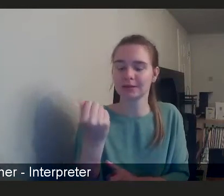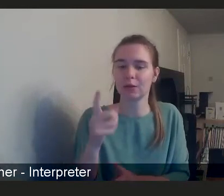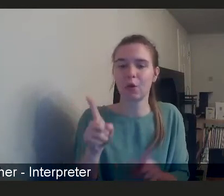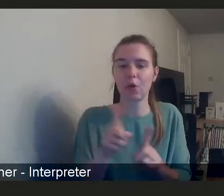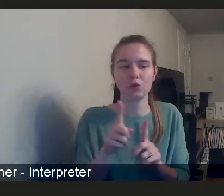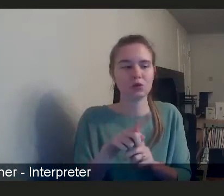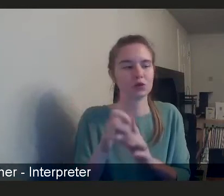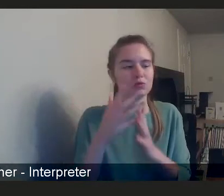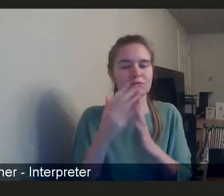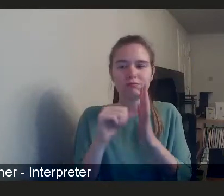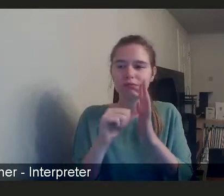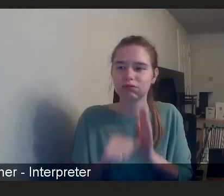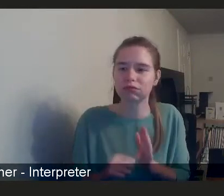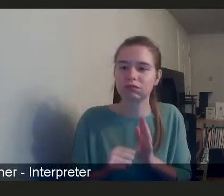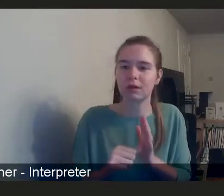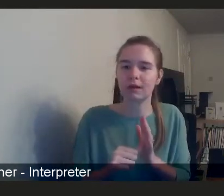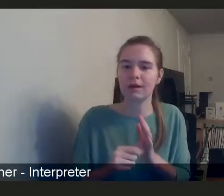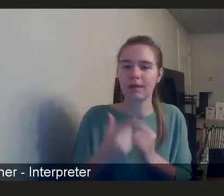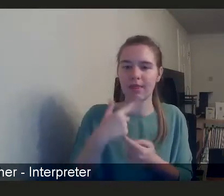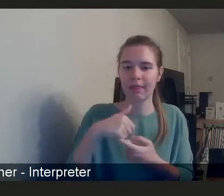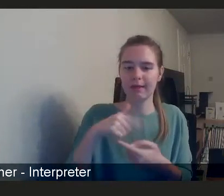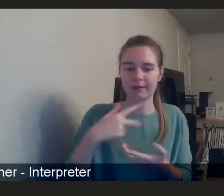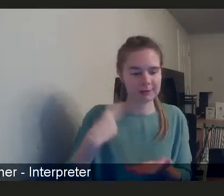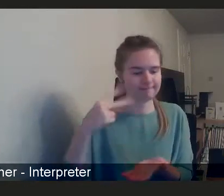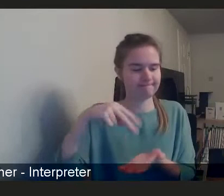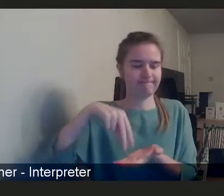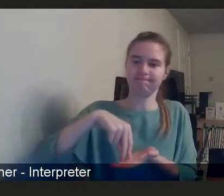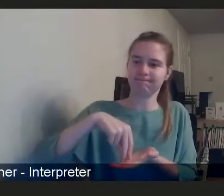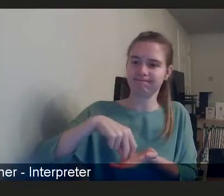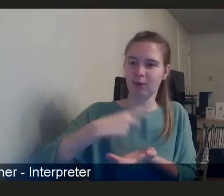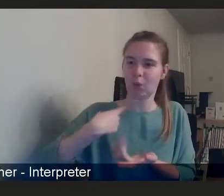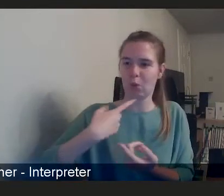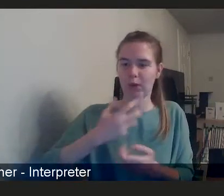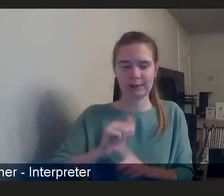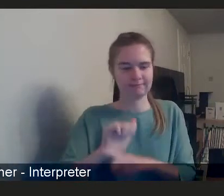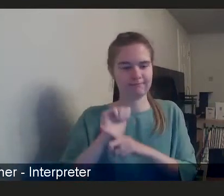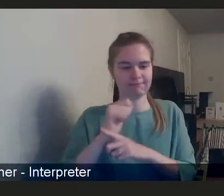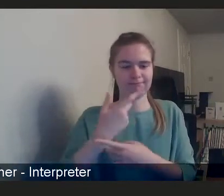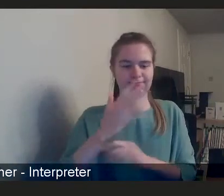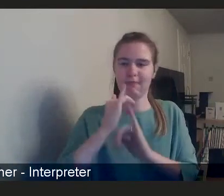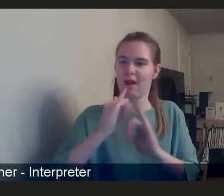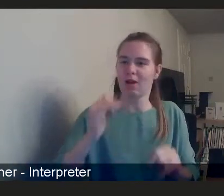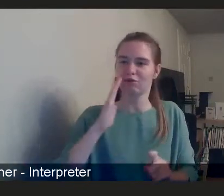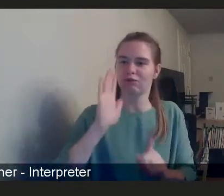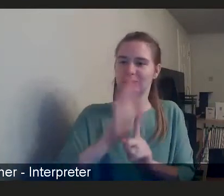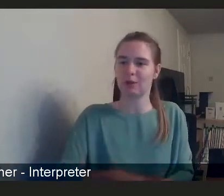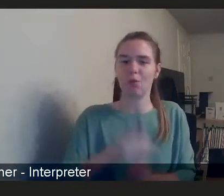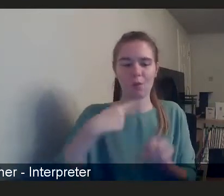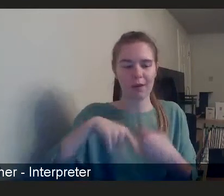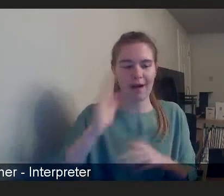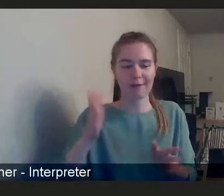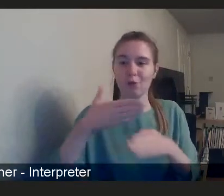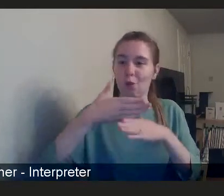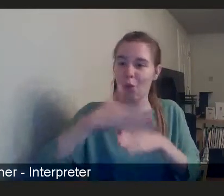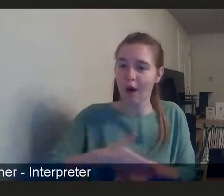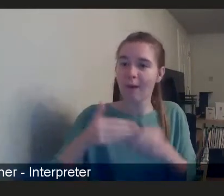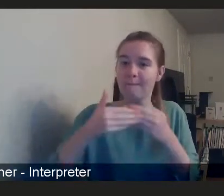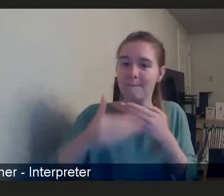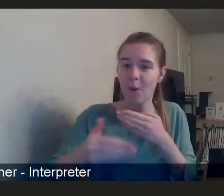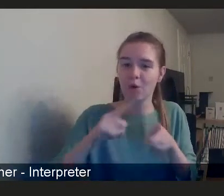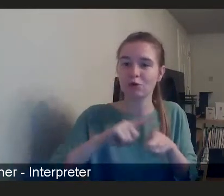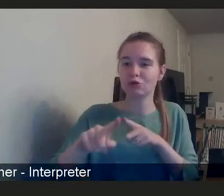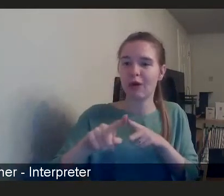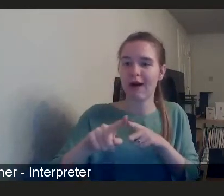those of us who stand up and say, well, we're against racism need to work to be able to redress the